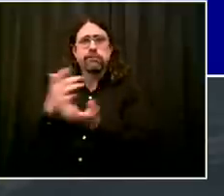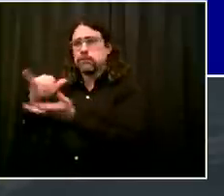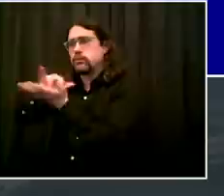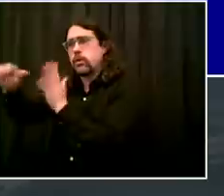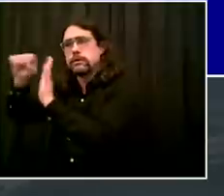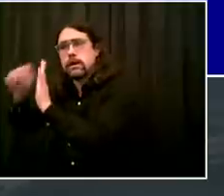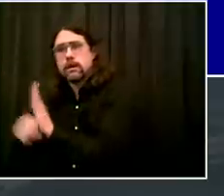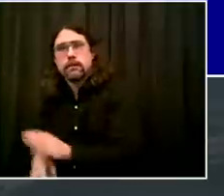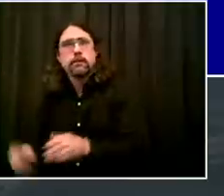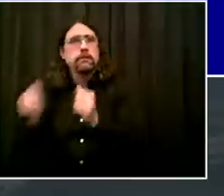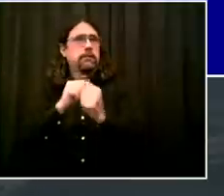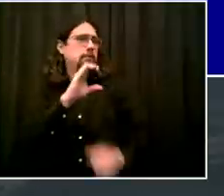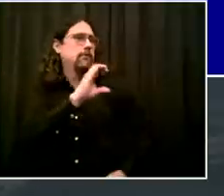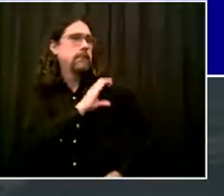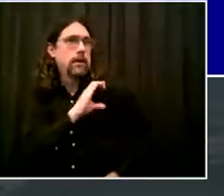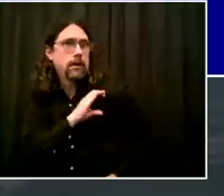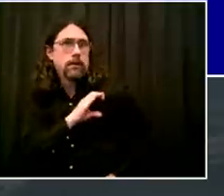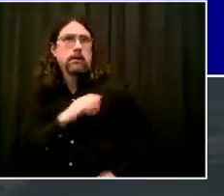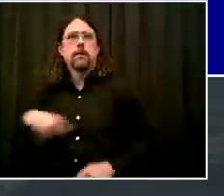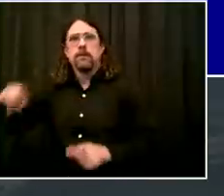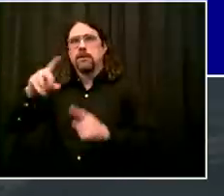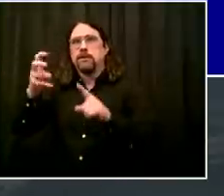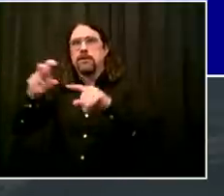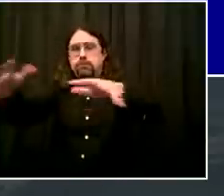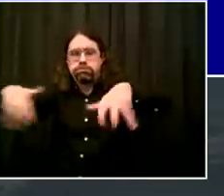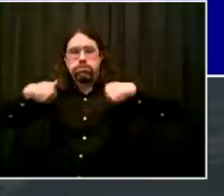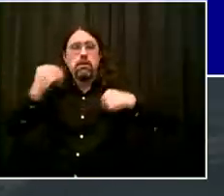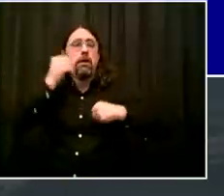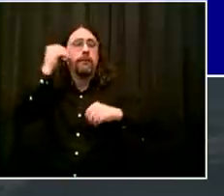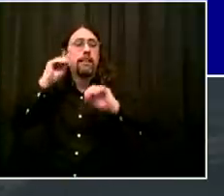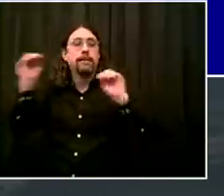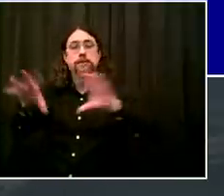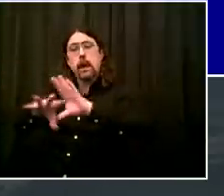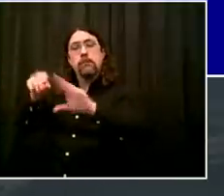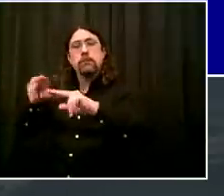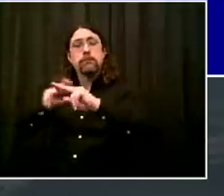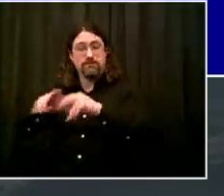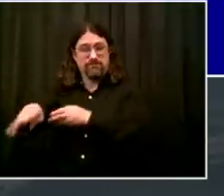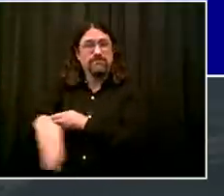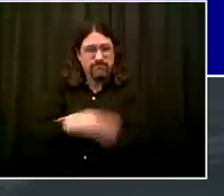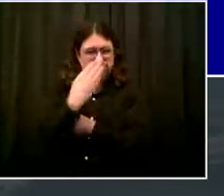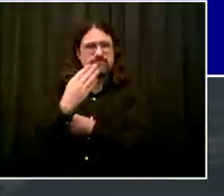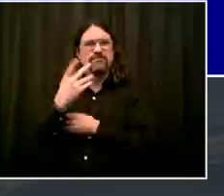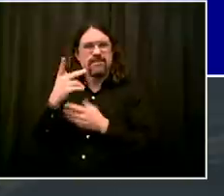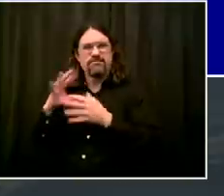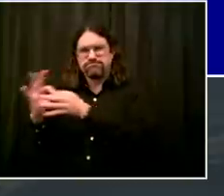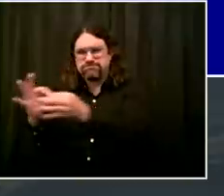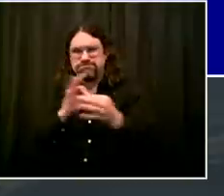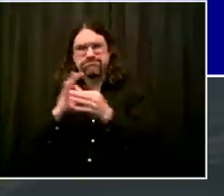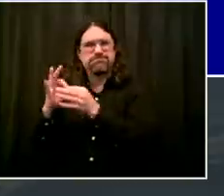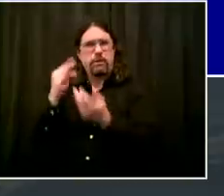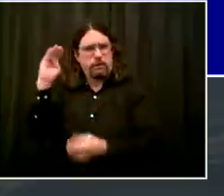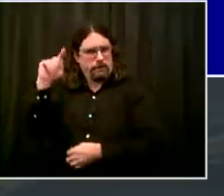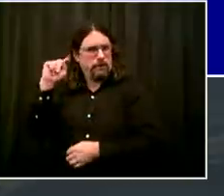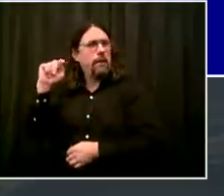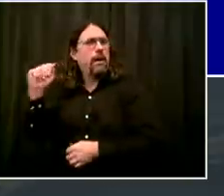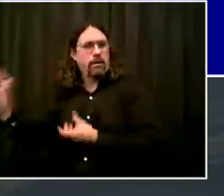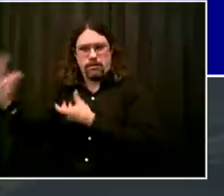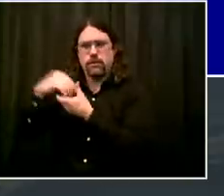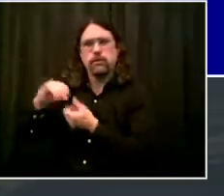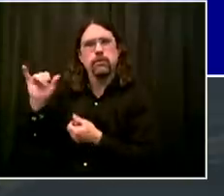workers who spend their lives helping homeless folks and helping them in off the streets. We have two full weeks now